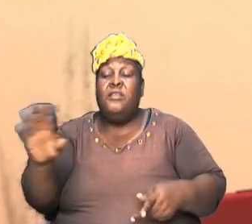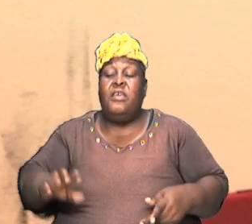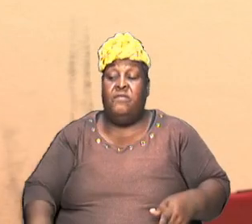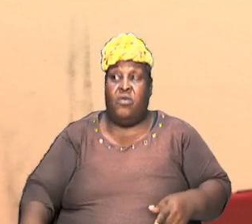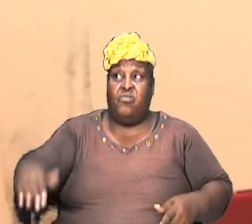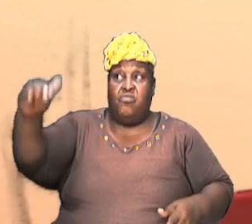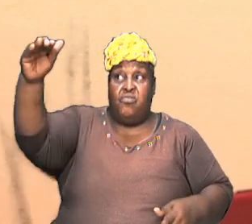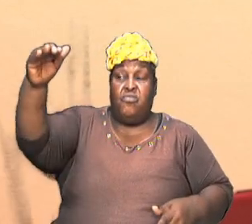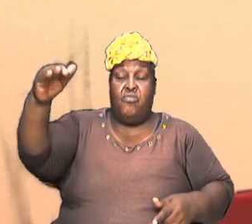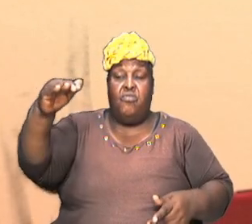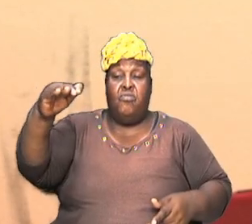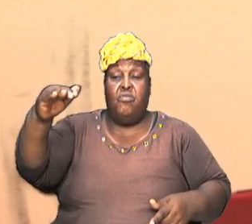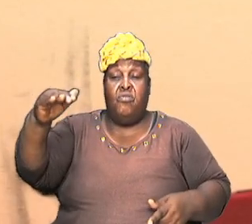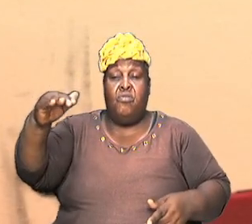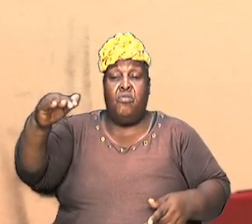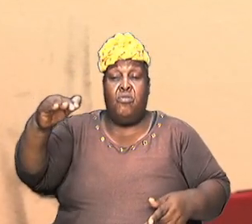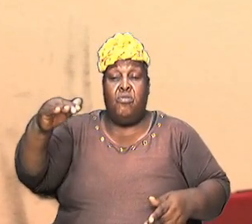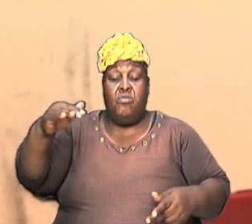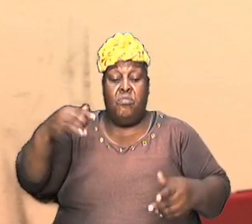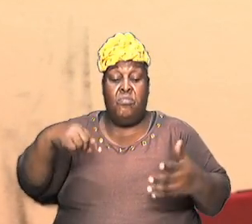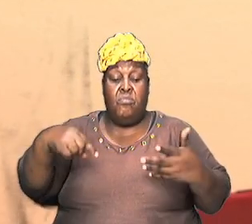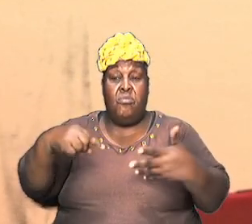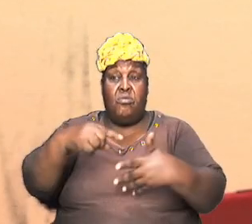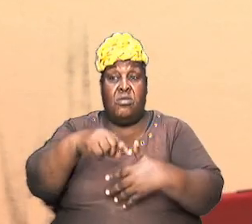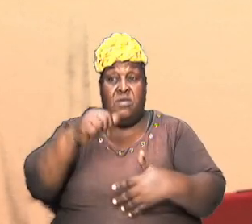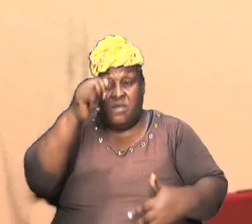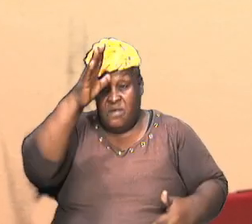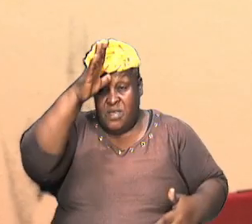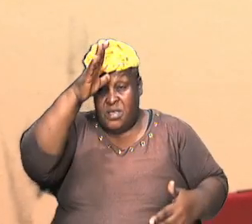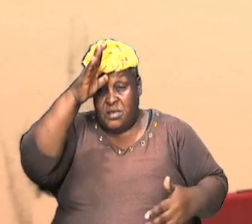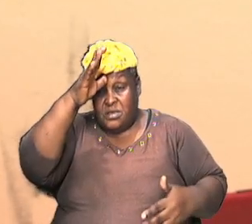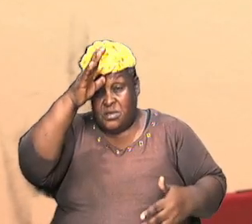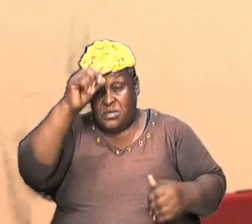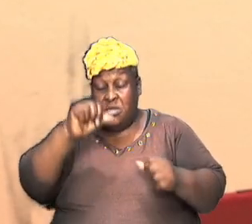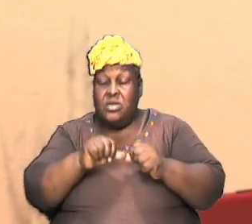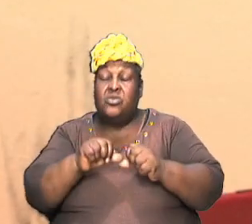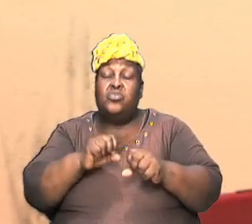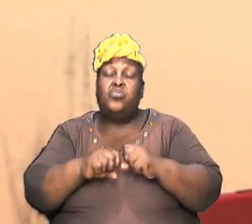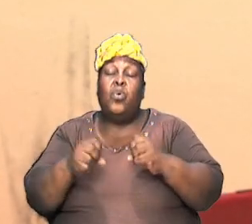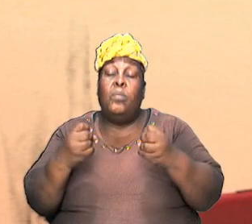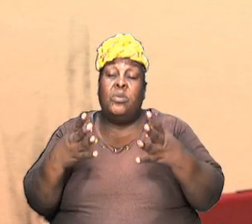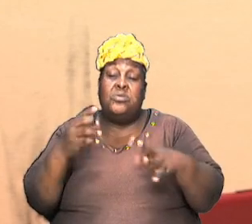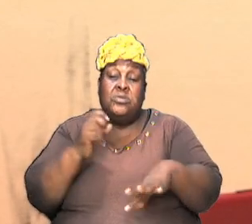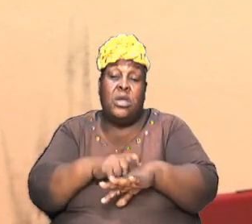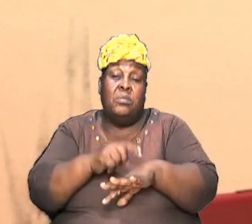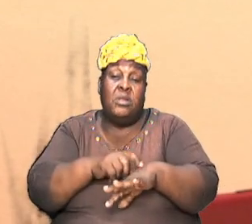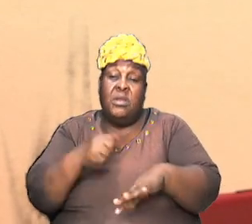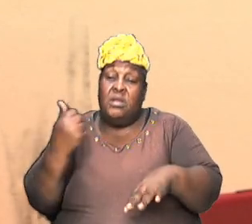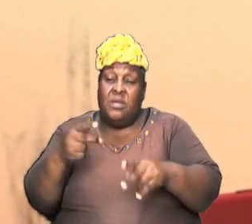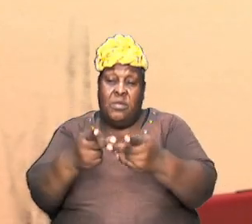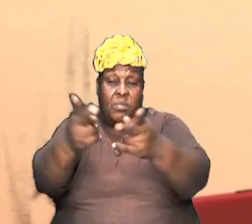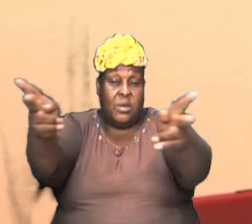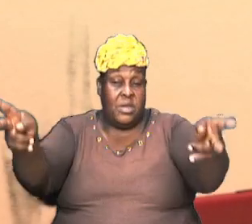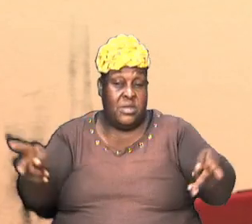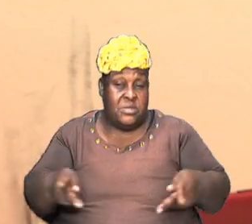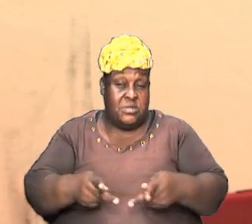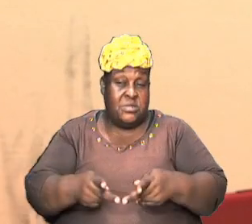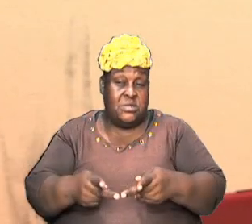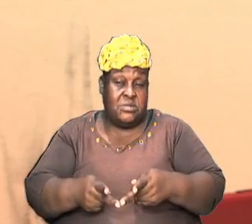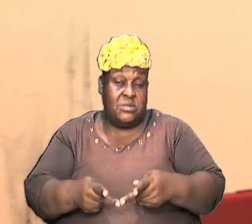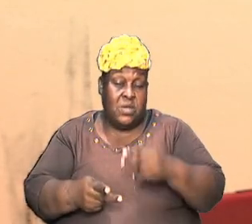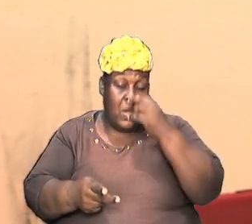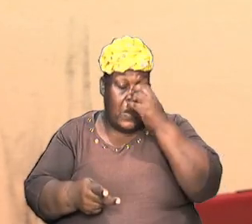the book of Enoch he spent so much time in another place a little